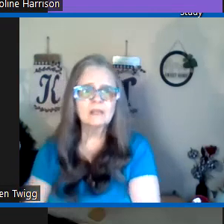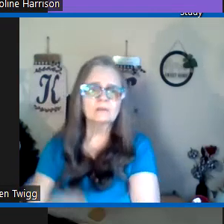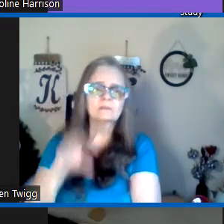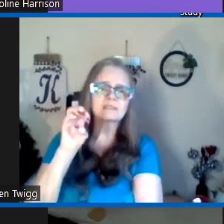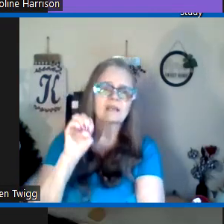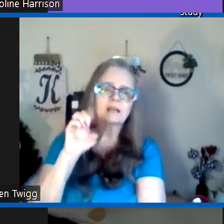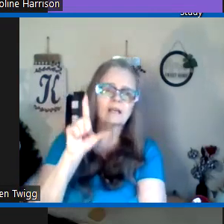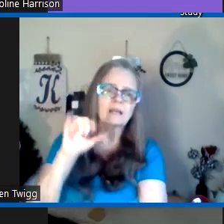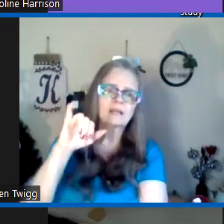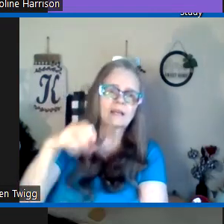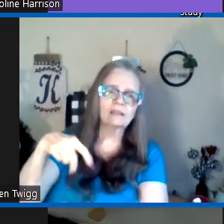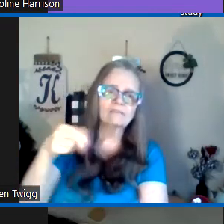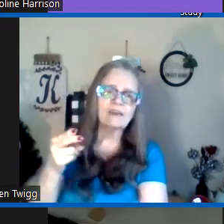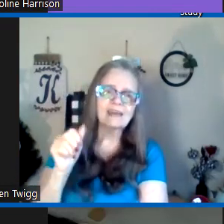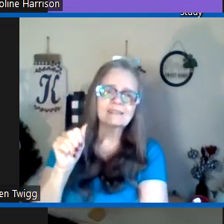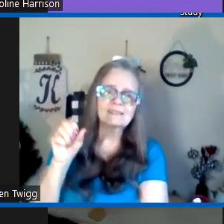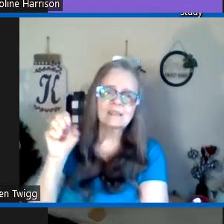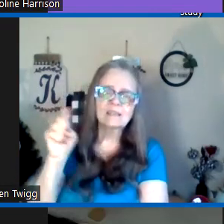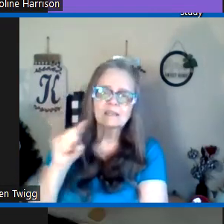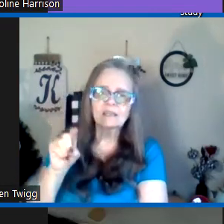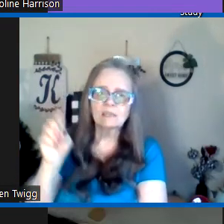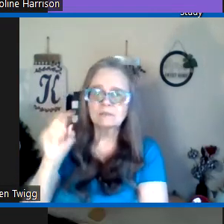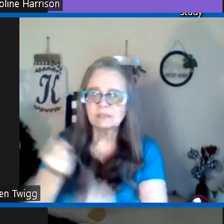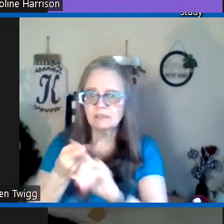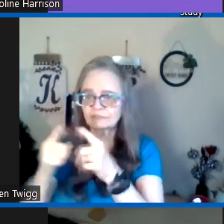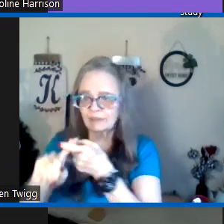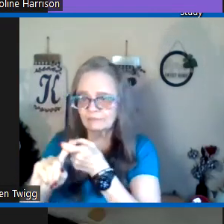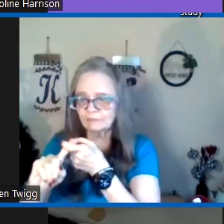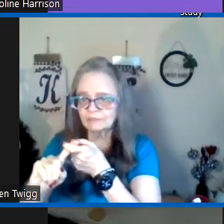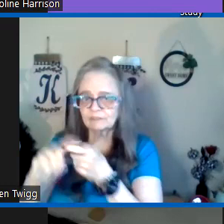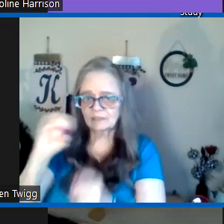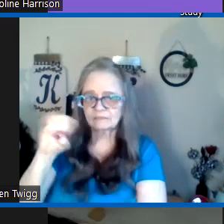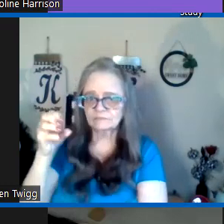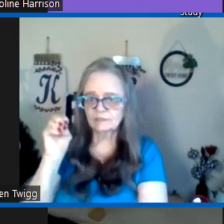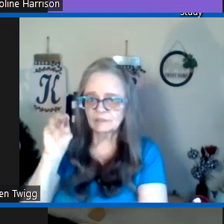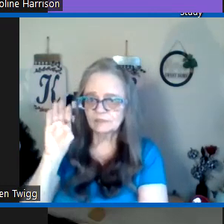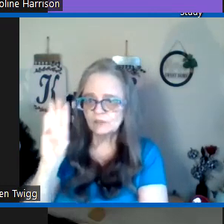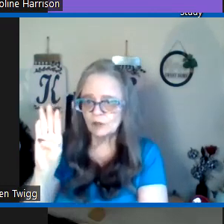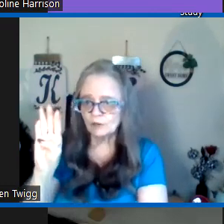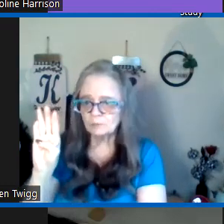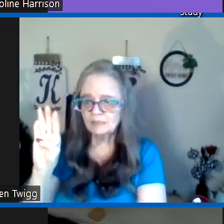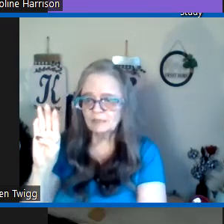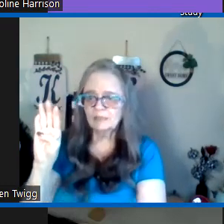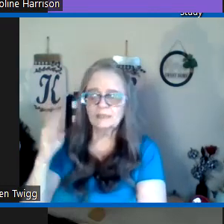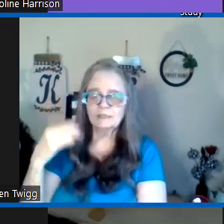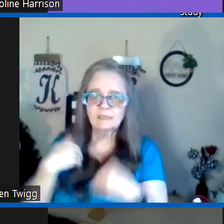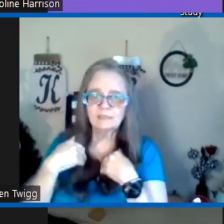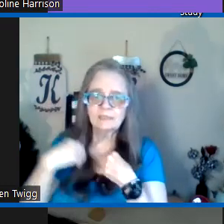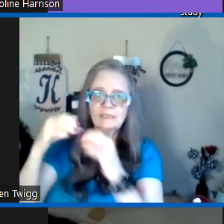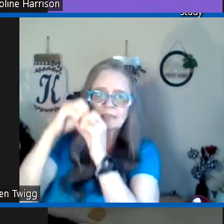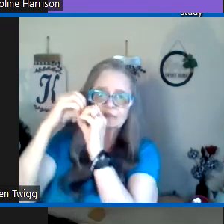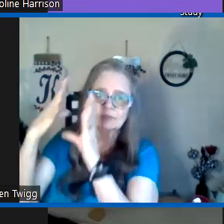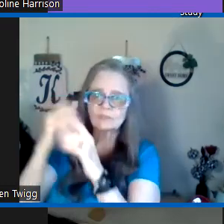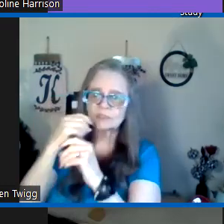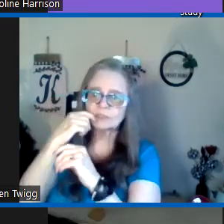some there was Eliphaz he was a friend of Job and